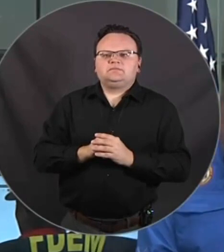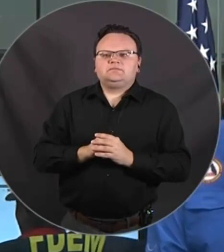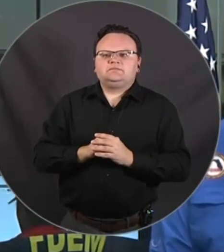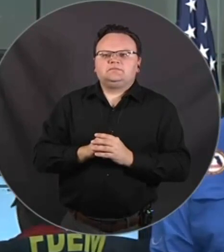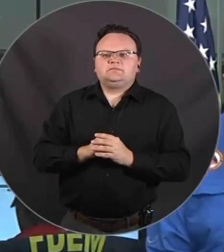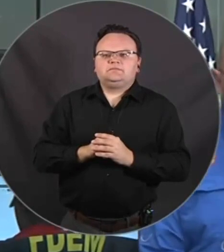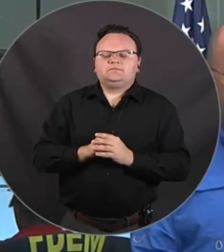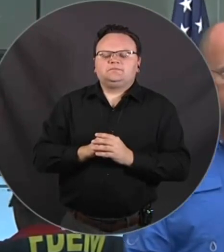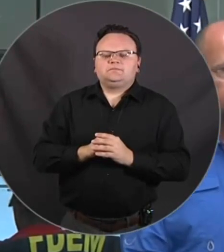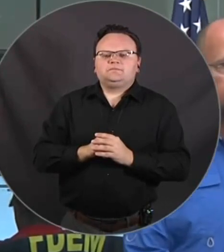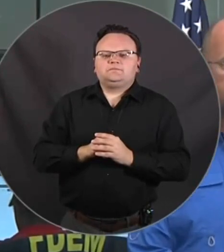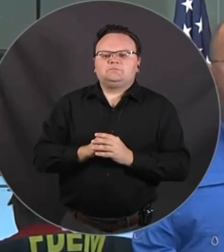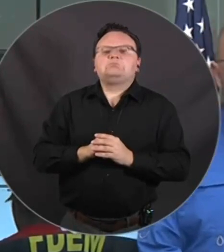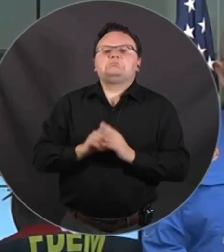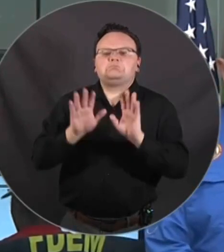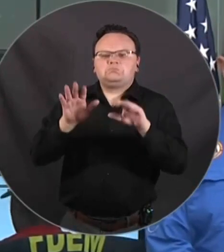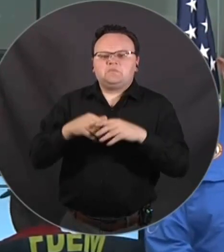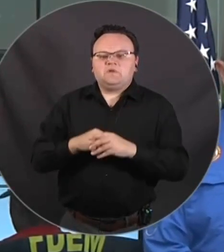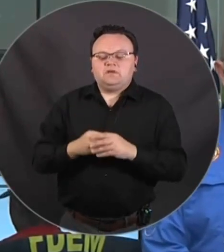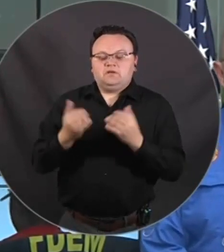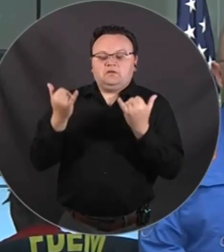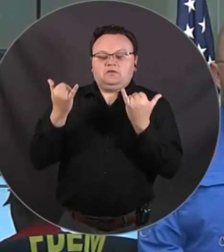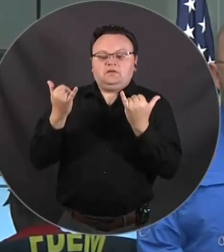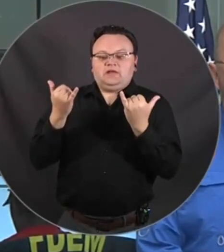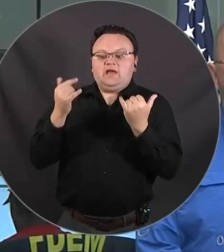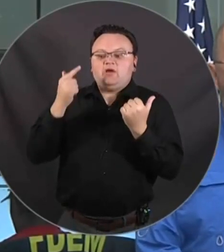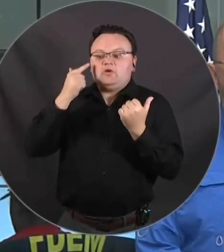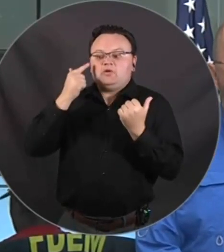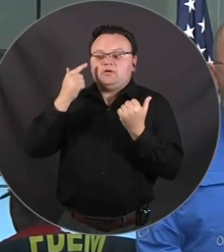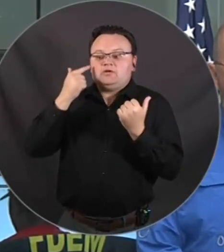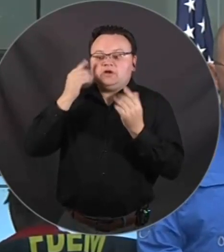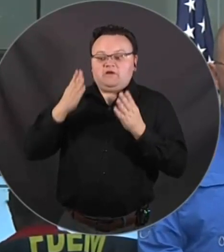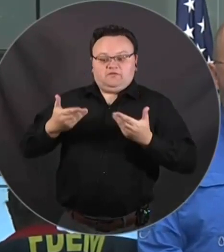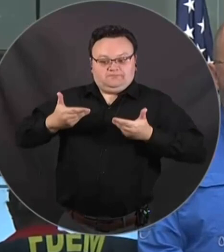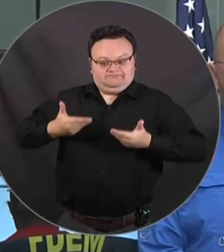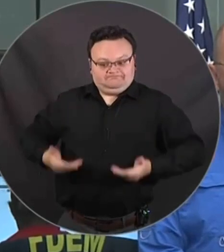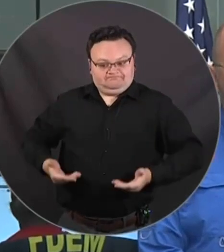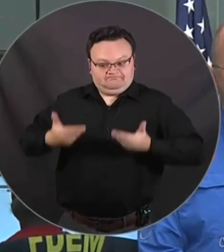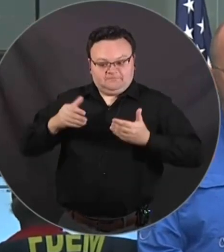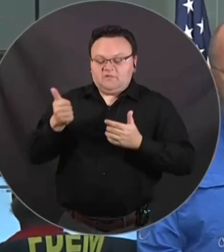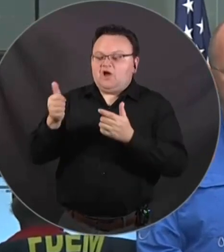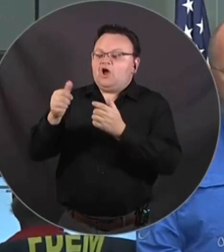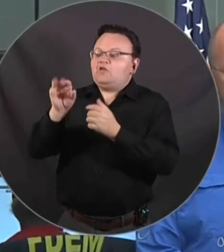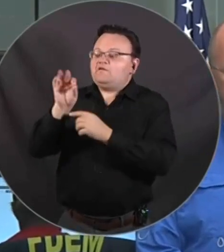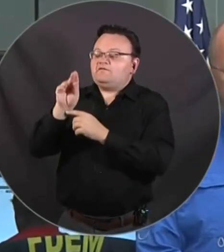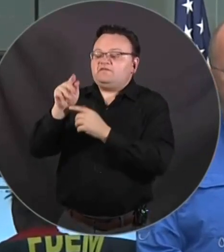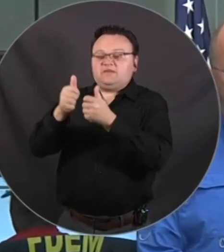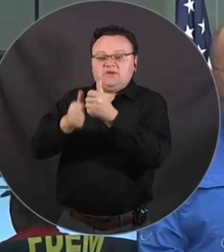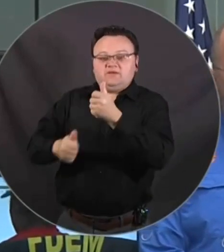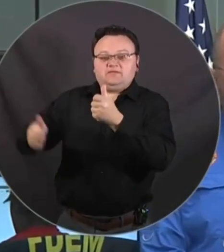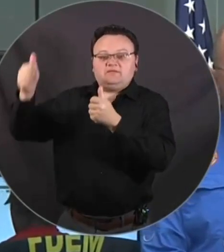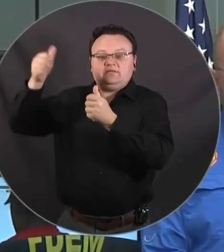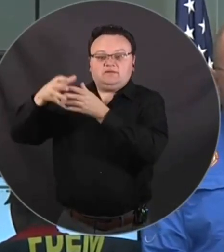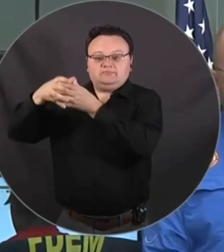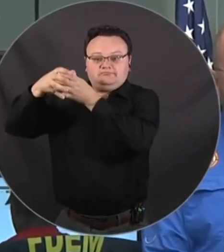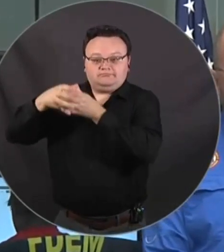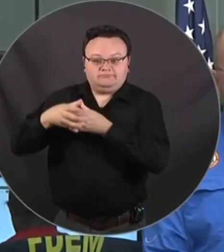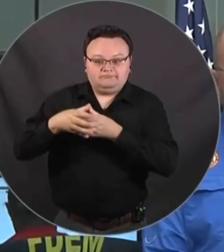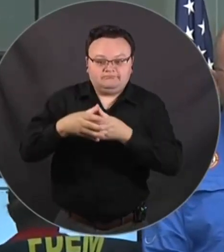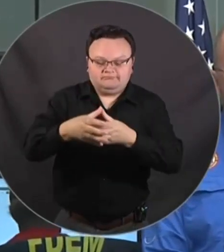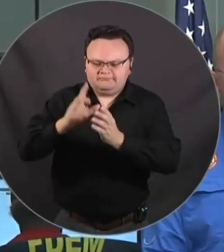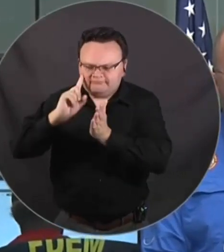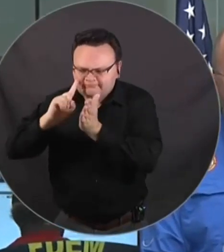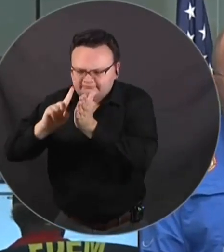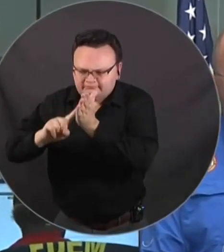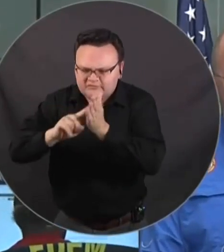all right well we're going to head down the administrator is going to join us and so we're going to hit a lot of the the most significantly affected spots and